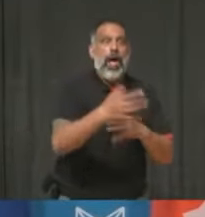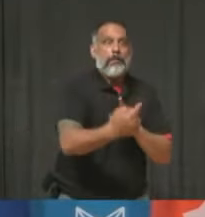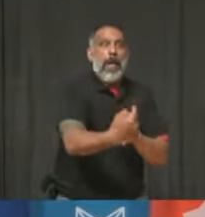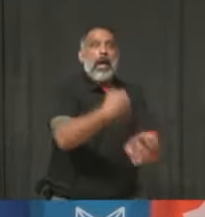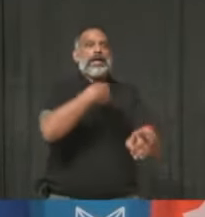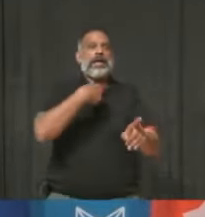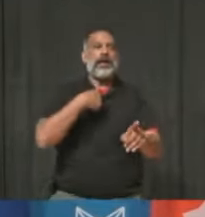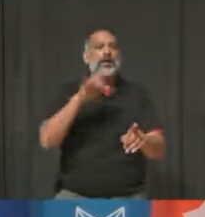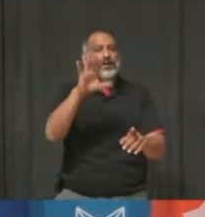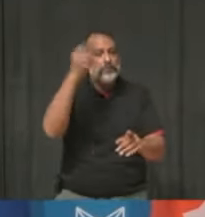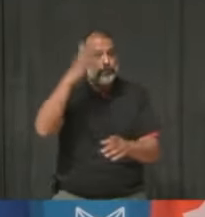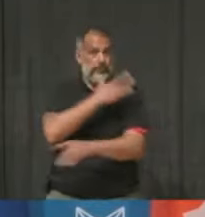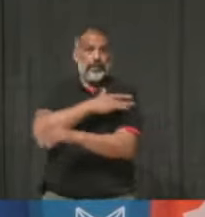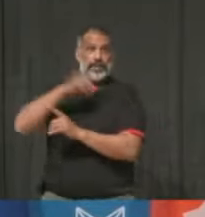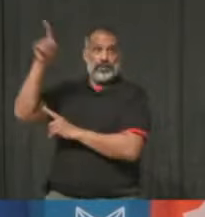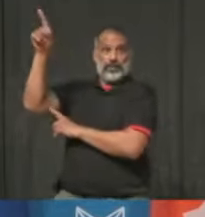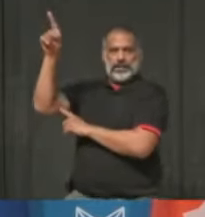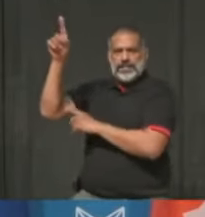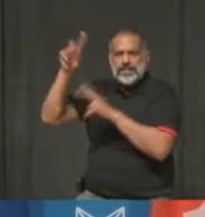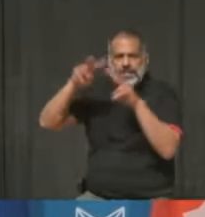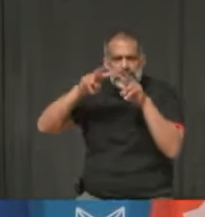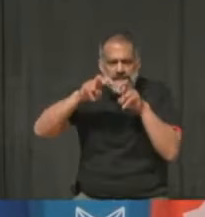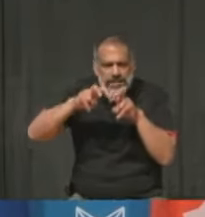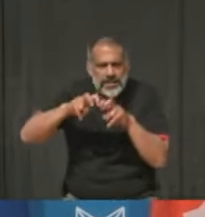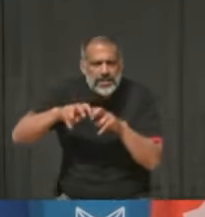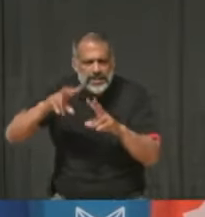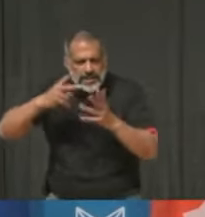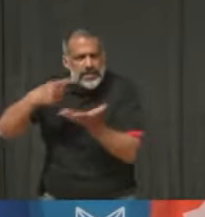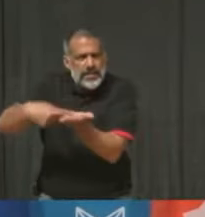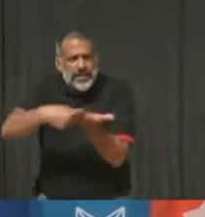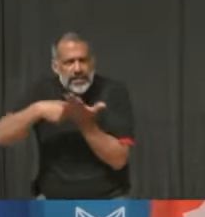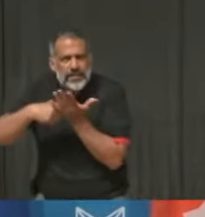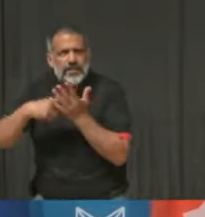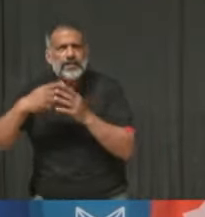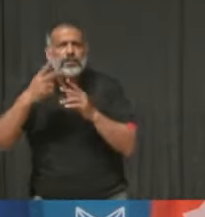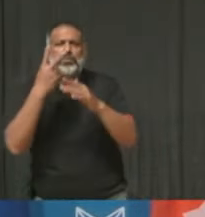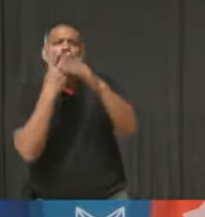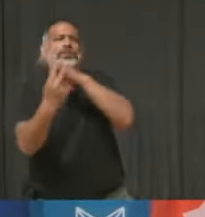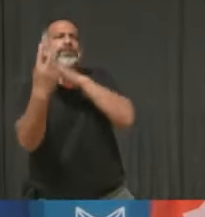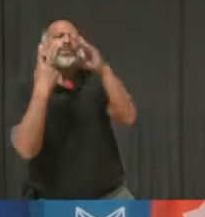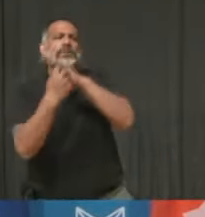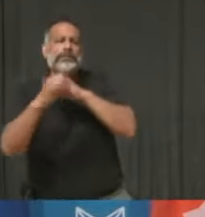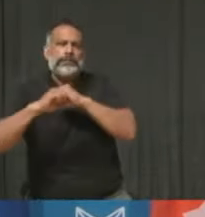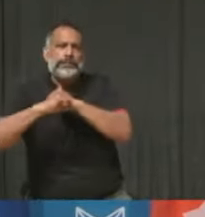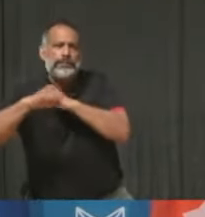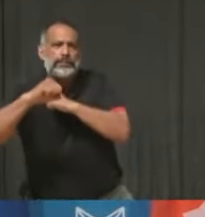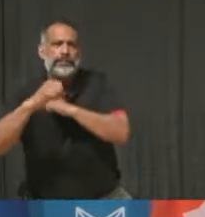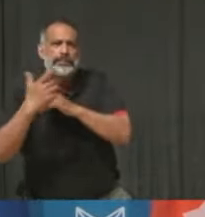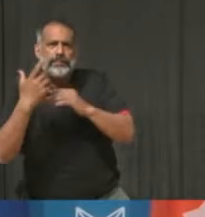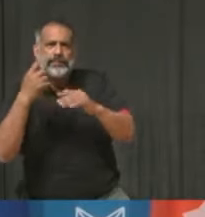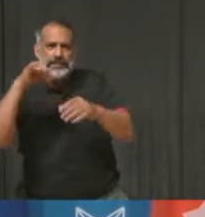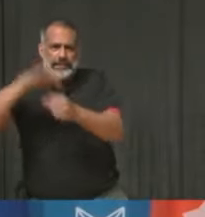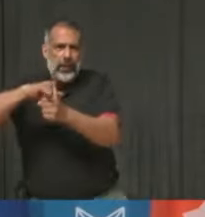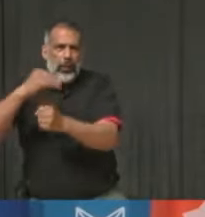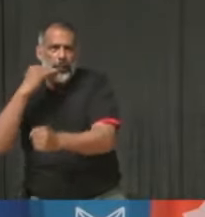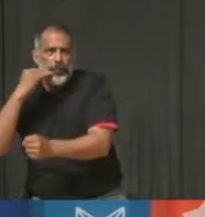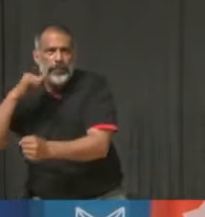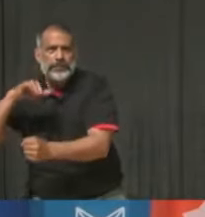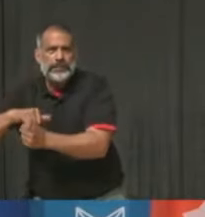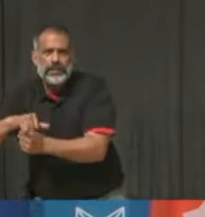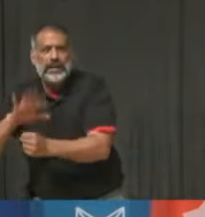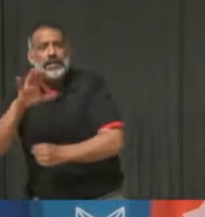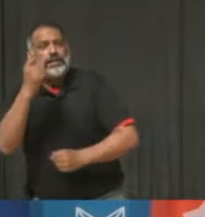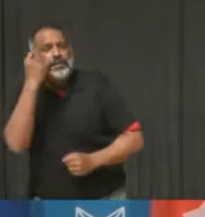tirelessly to review the measures ahead of the stay-at-home order expiring. And I am now at a point where we're starting to see,